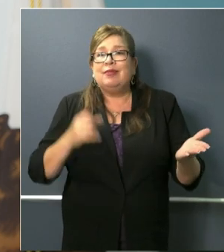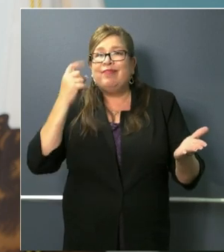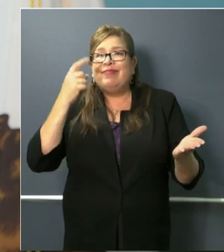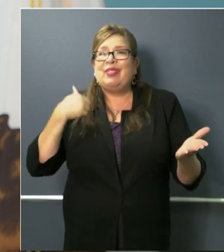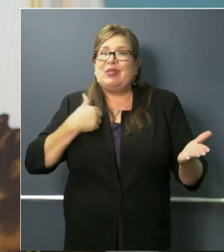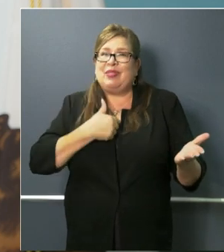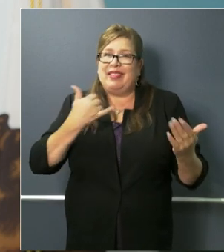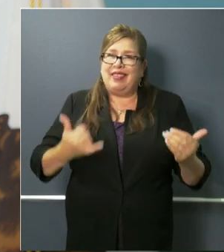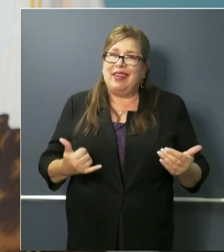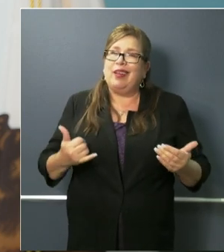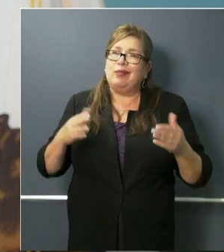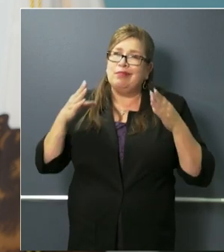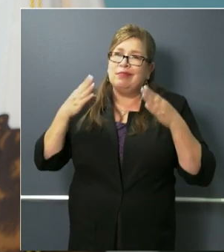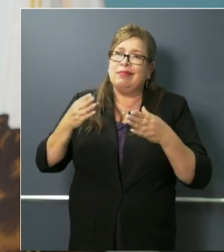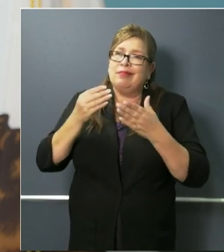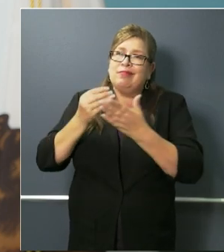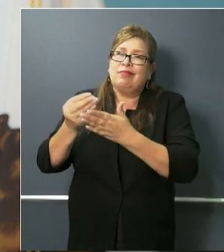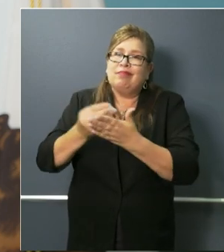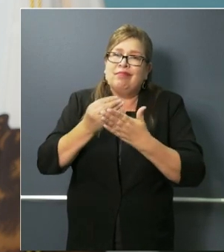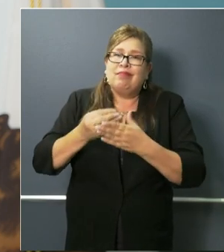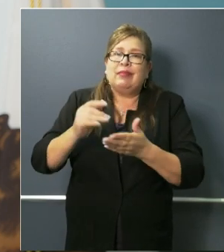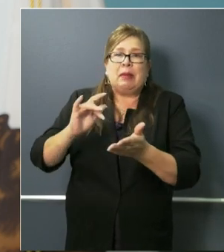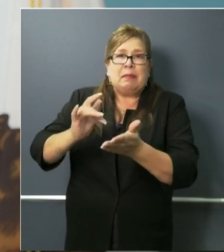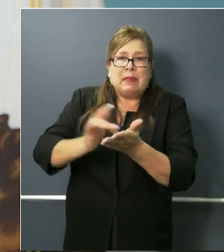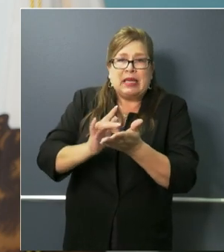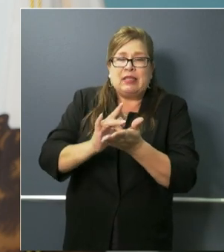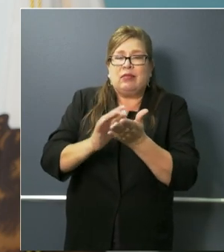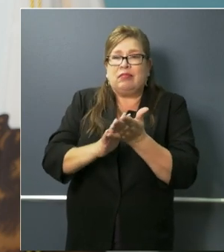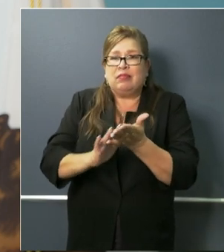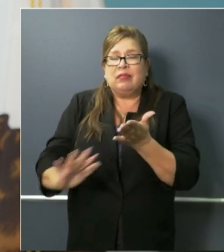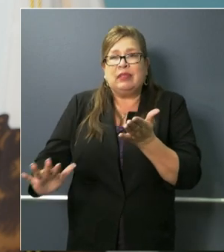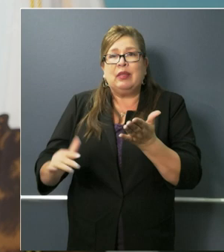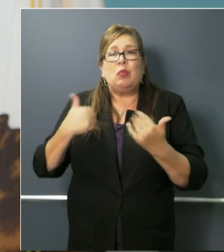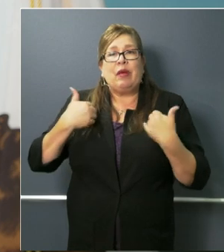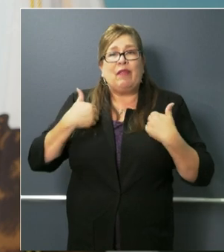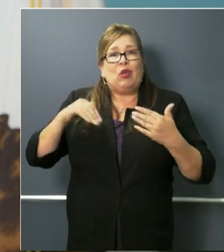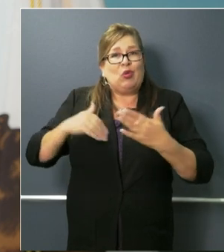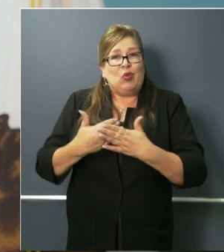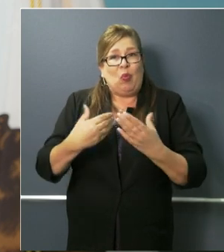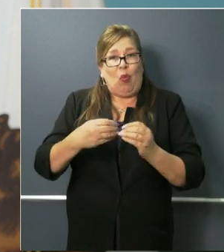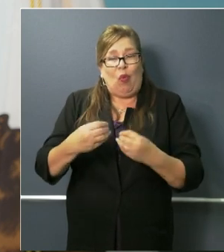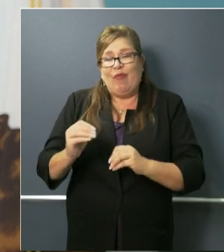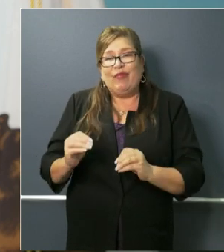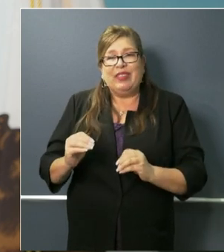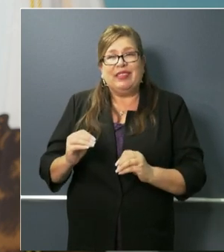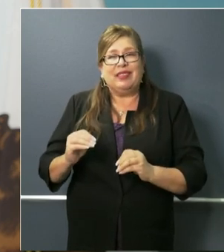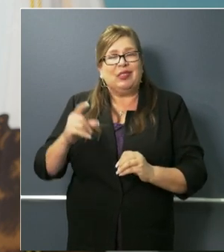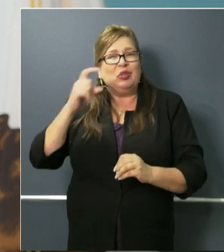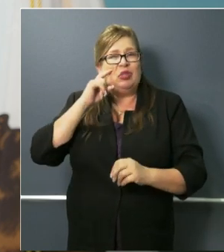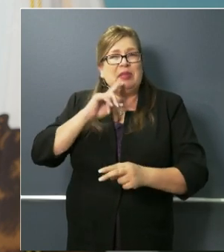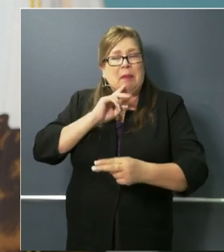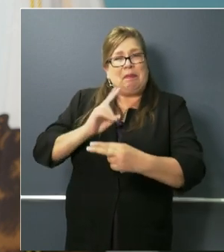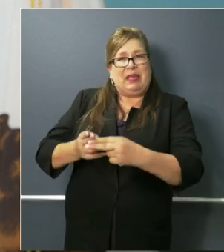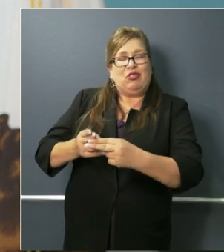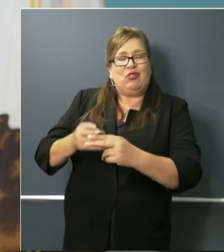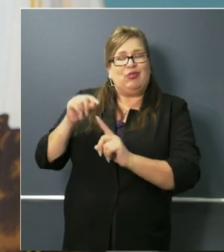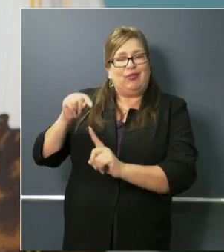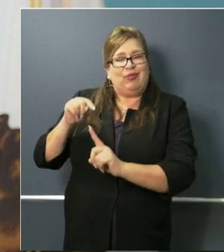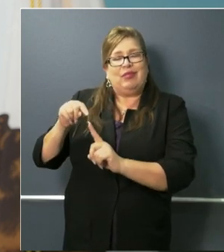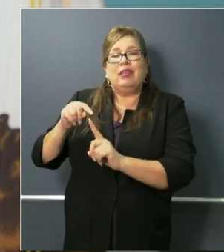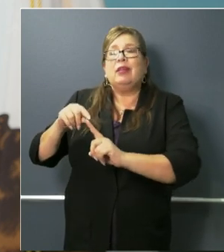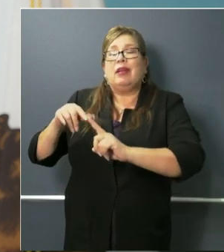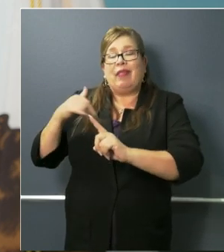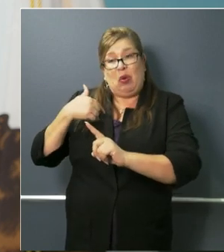purchasing capacity uh in the pharmaceutical space and uh we've got a new office you just represent uh that uh we also